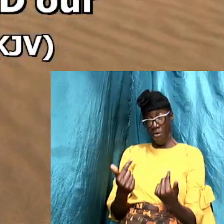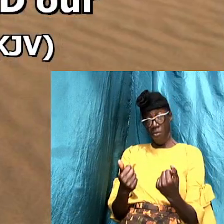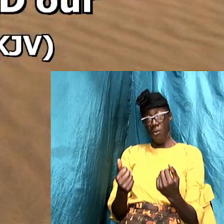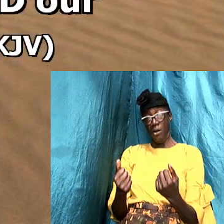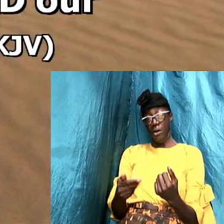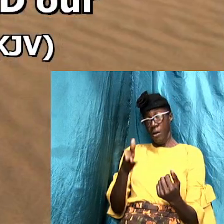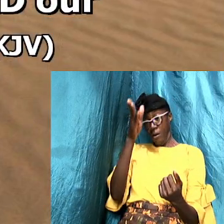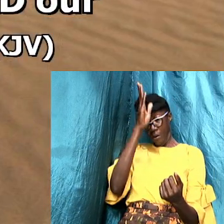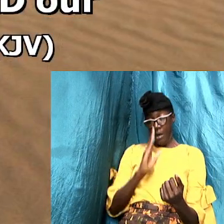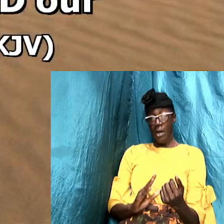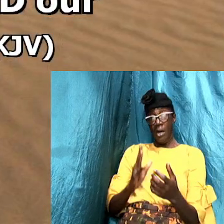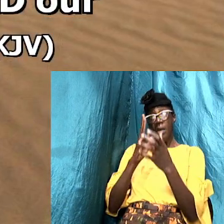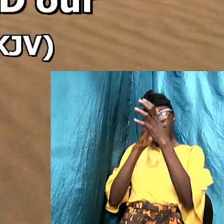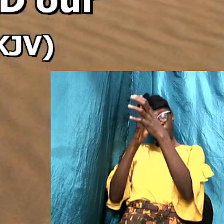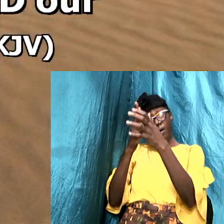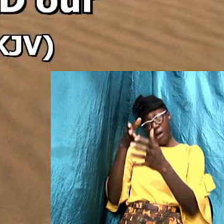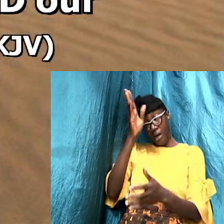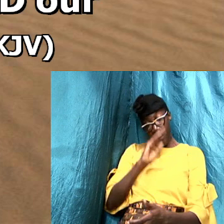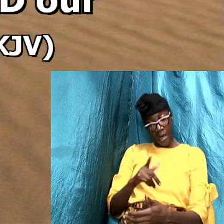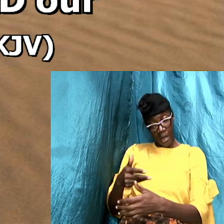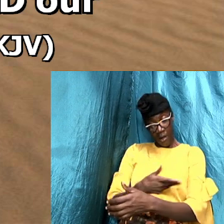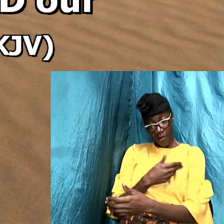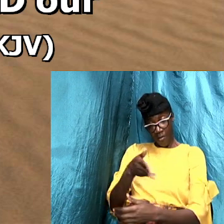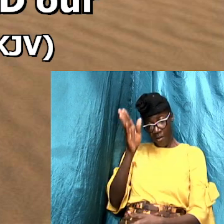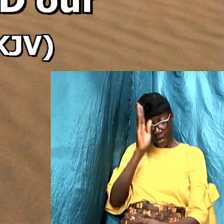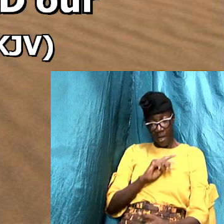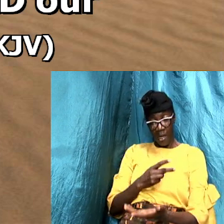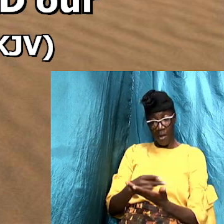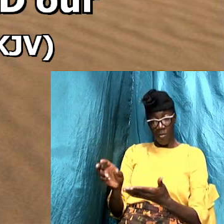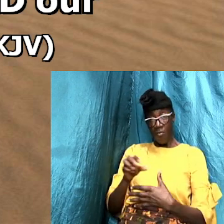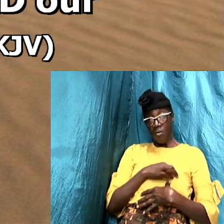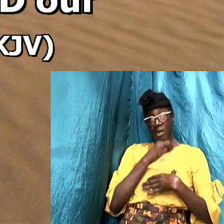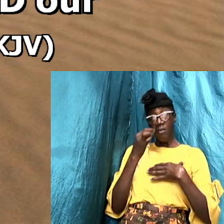God the Son God the Holy Spirit